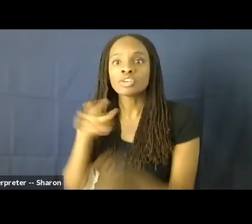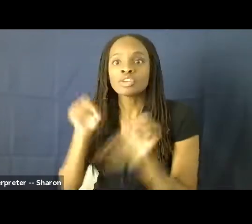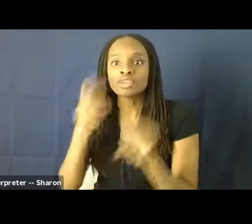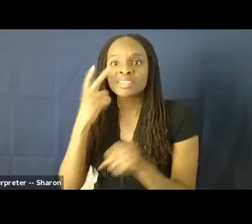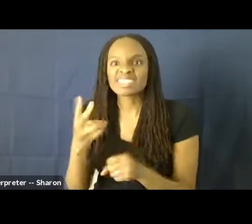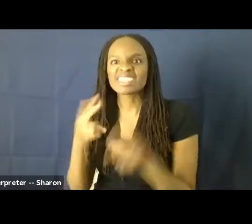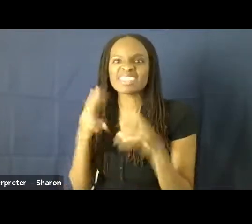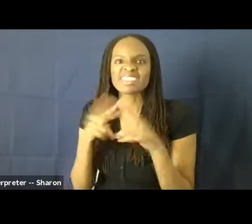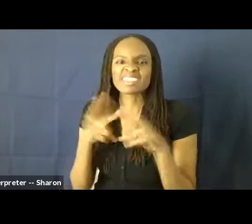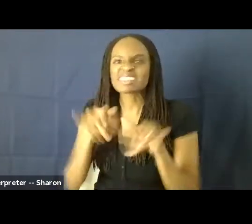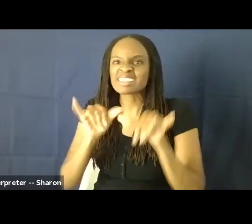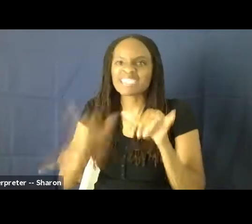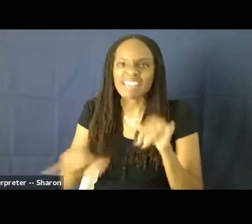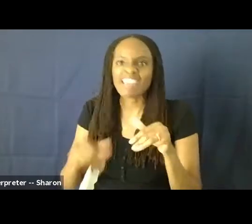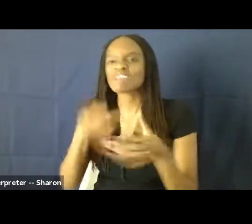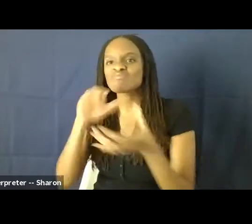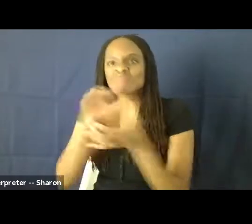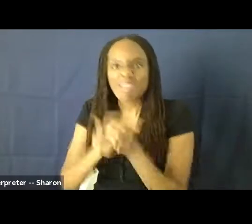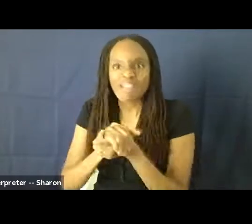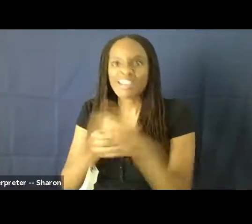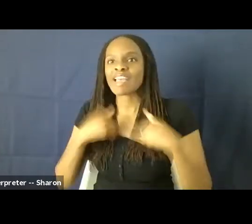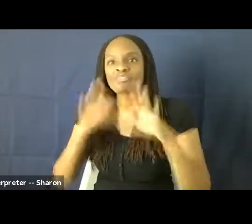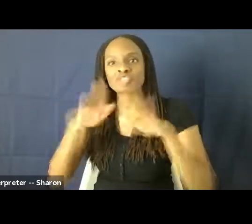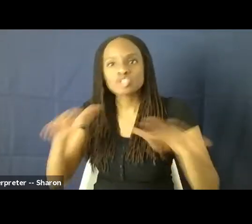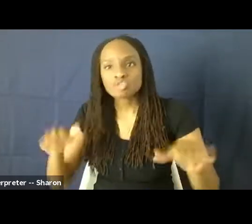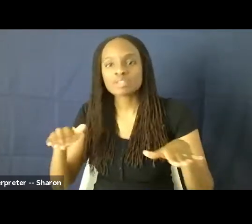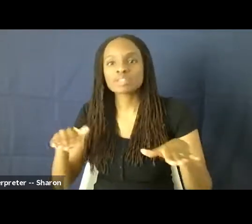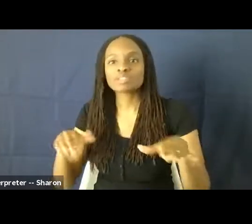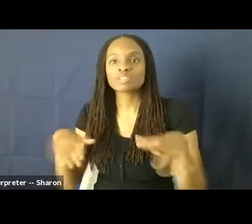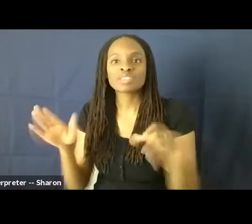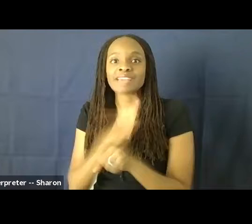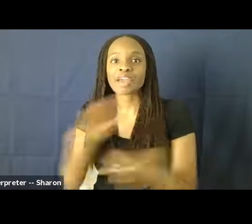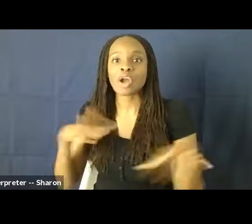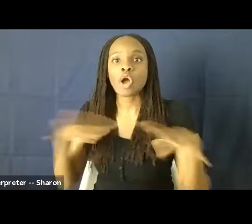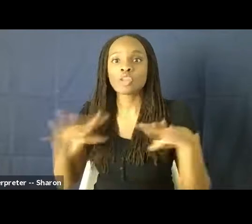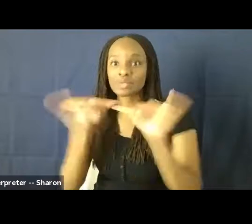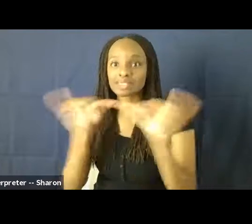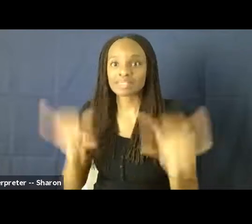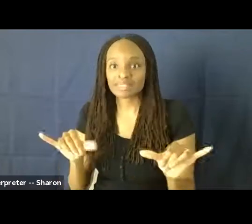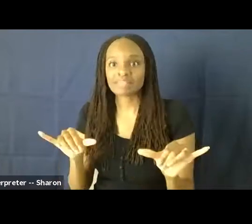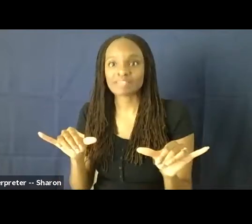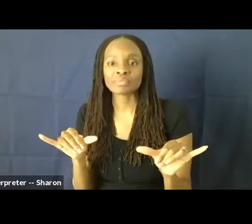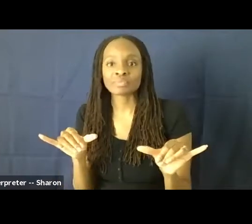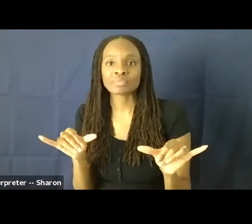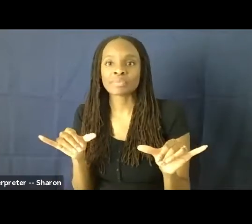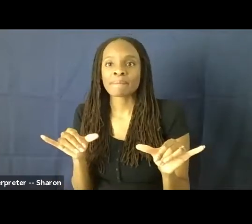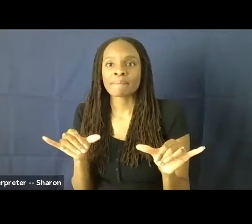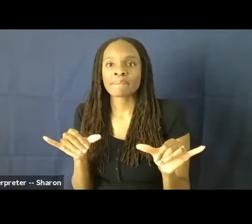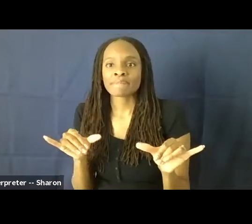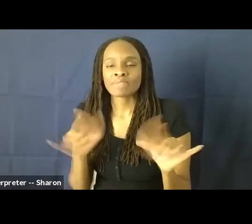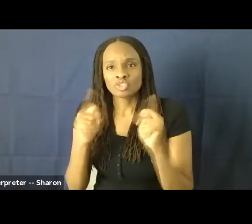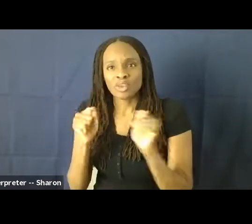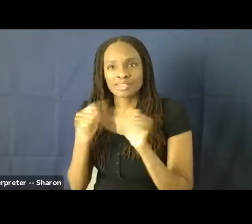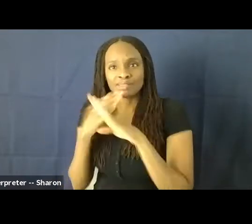date, get married, have children. And so the entire Hollywood system got in cahoots to sort of censor this couple.